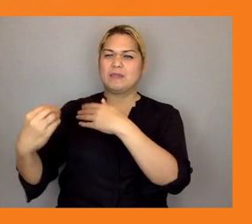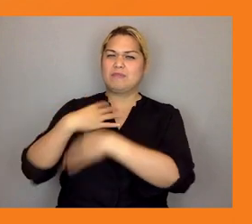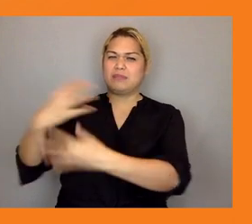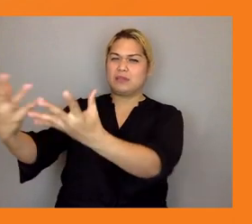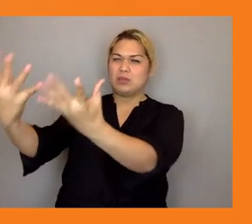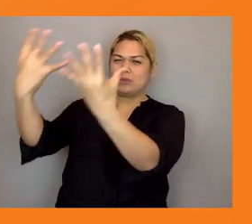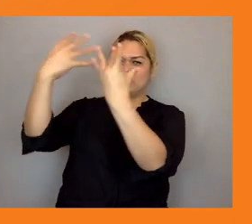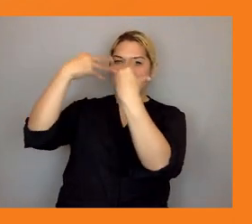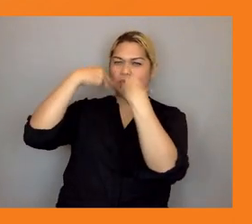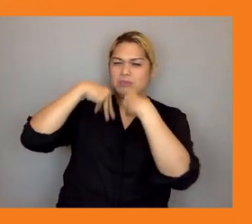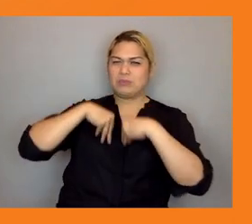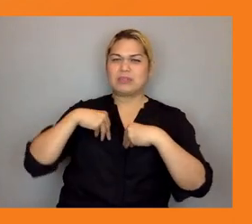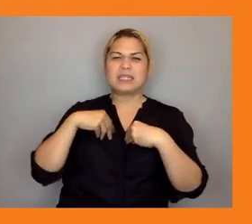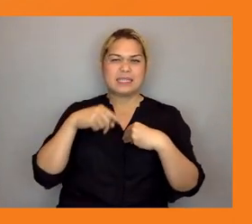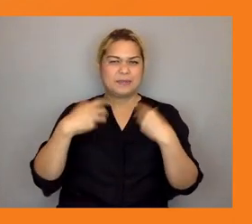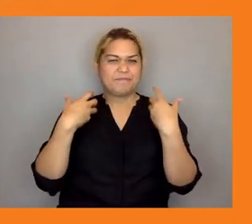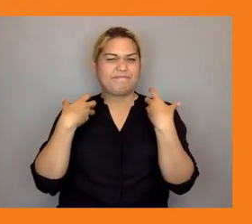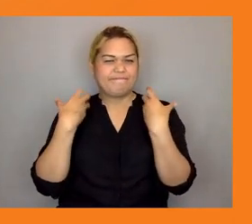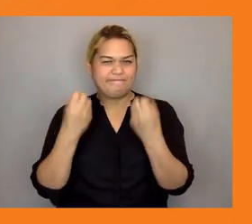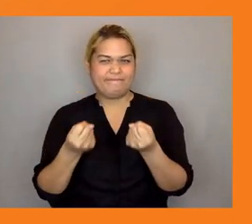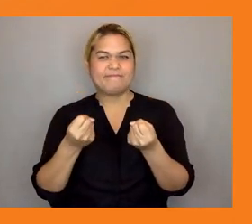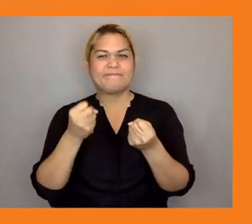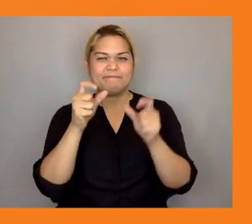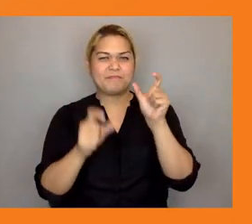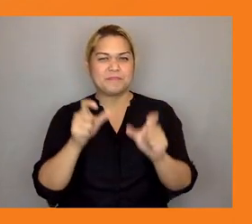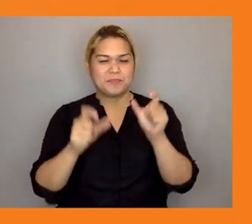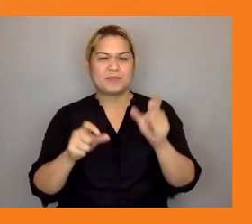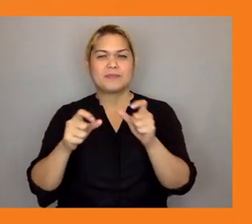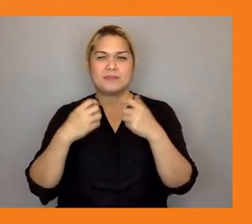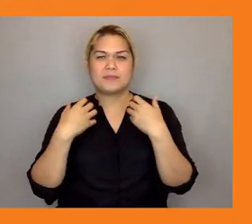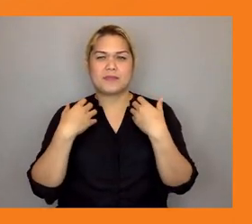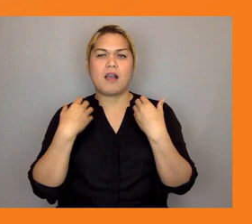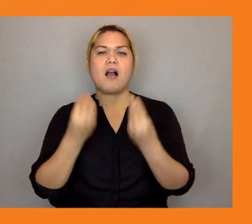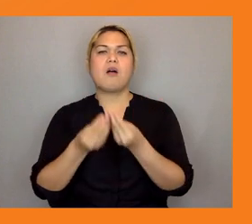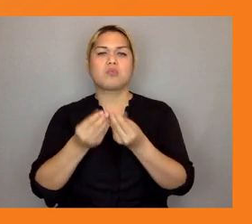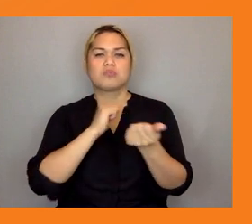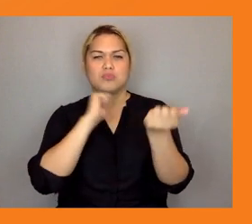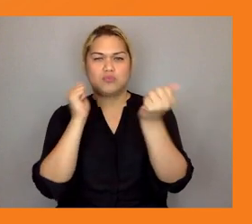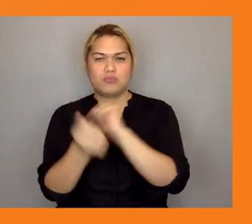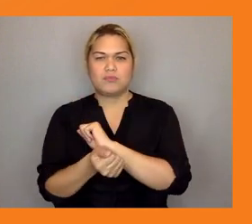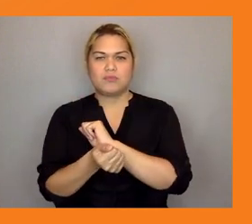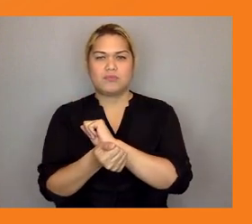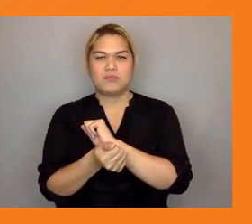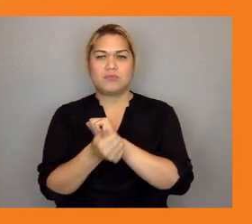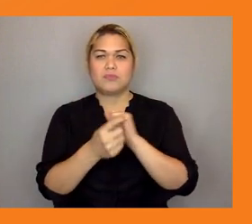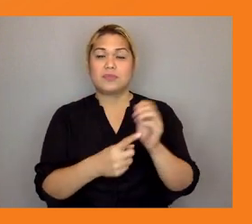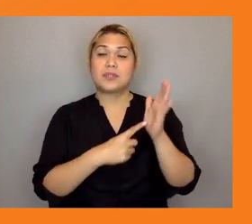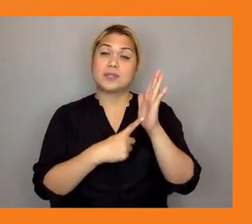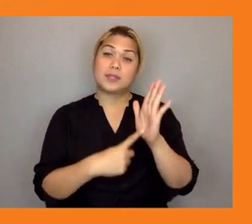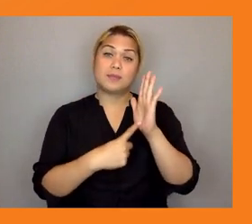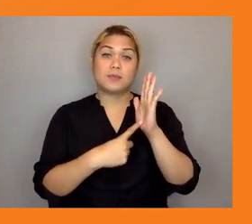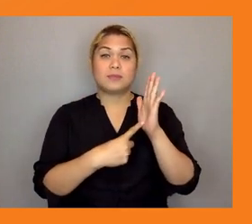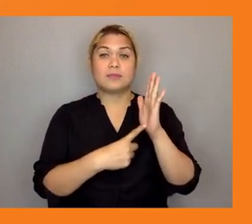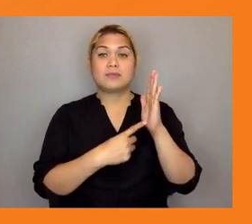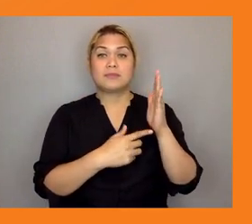young people um and they wanted to change that uh and and especially i think burning the the plastic um causing the